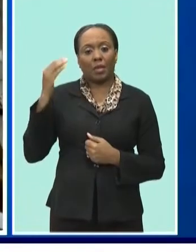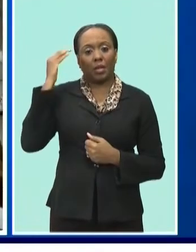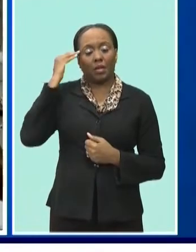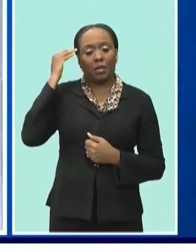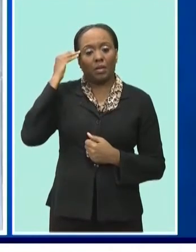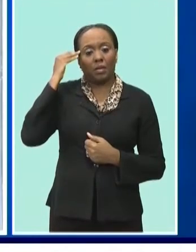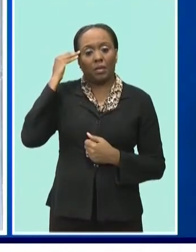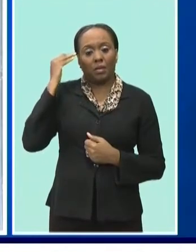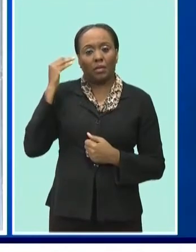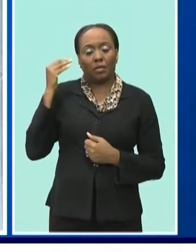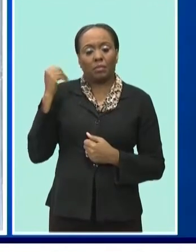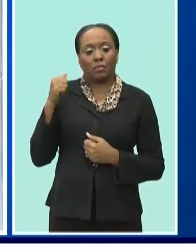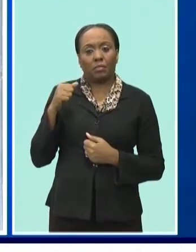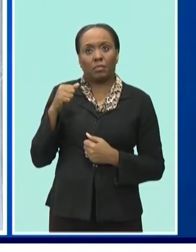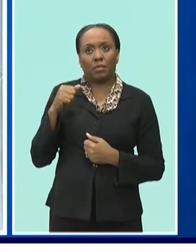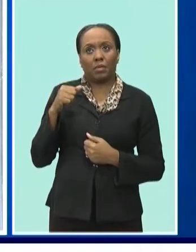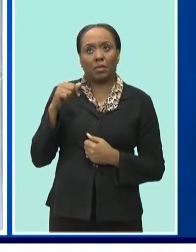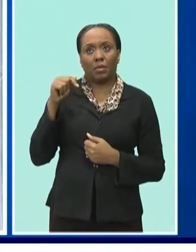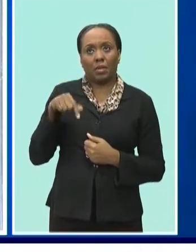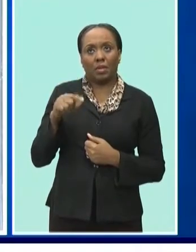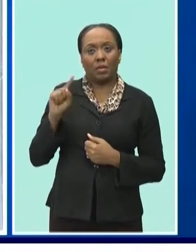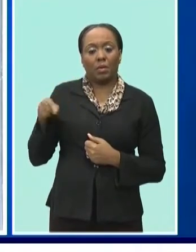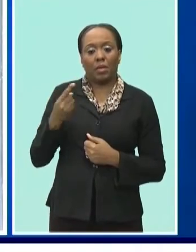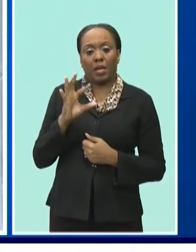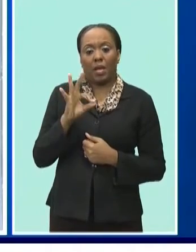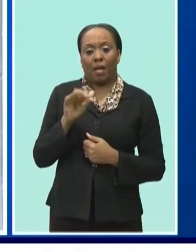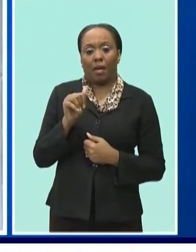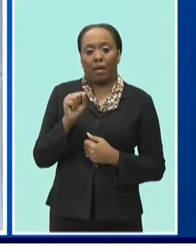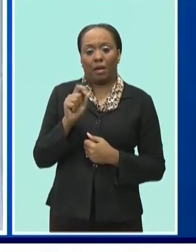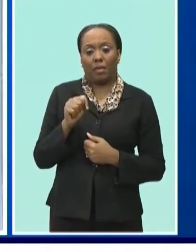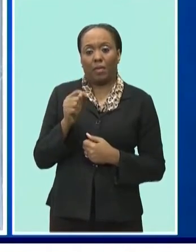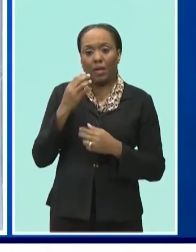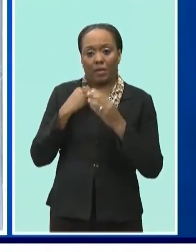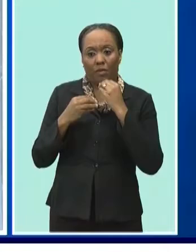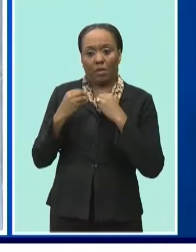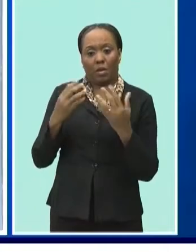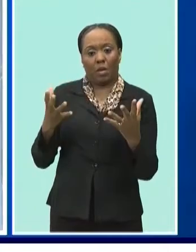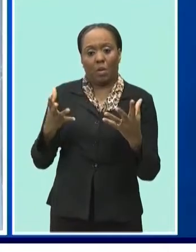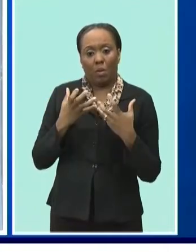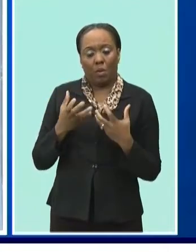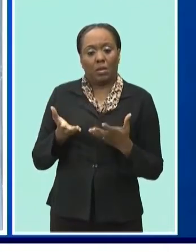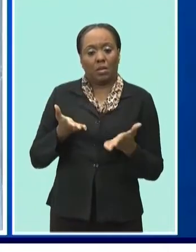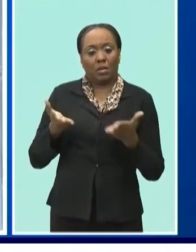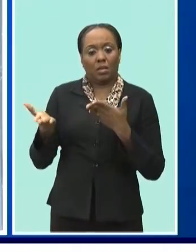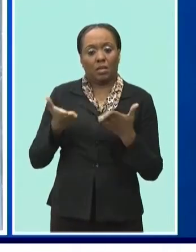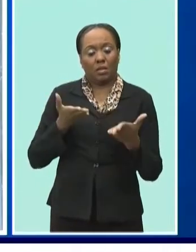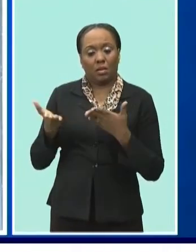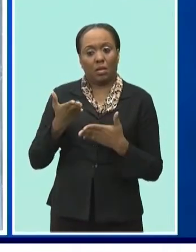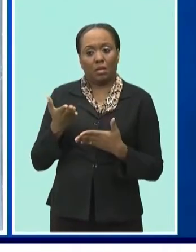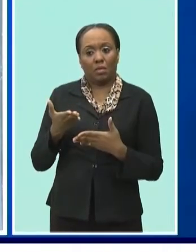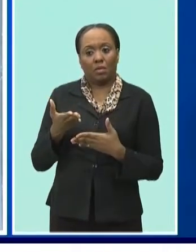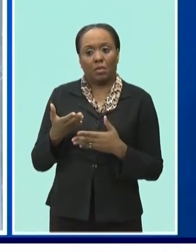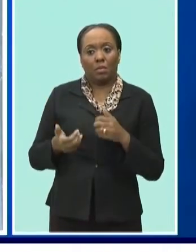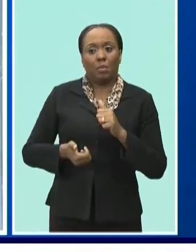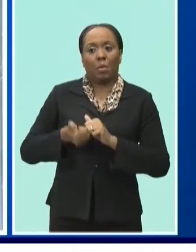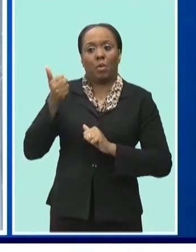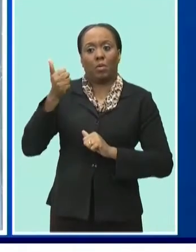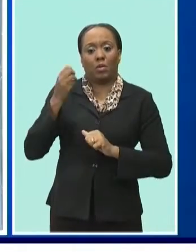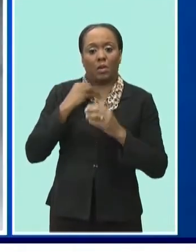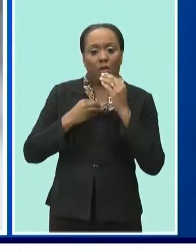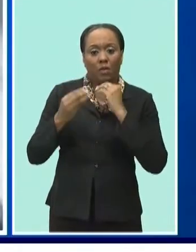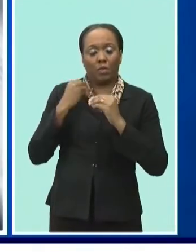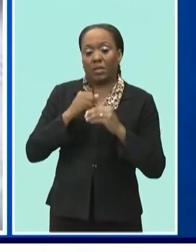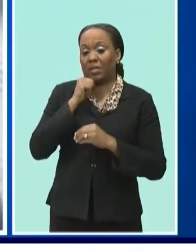fast food joint that wants to serve the majority of stuff that is not